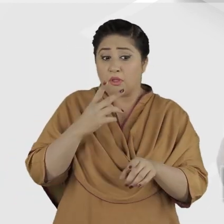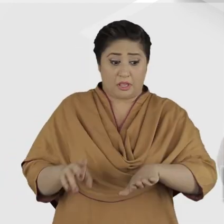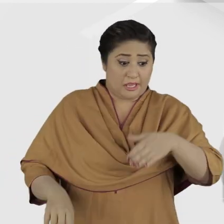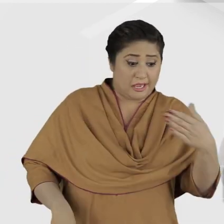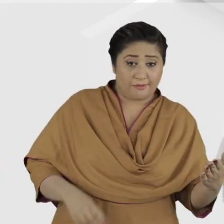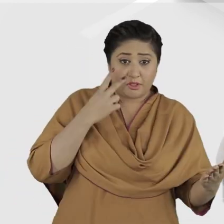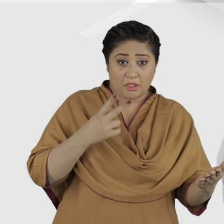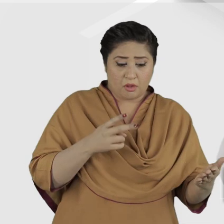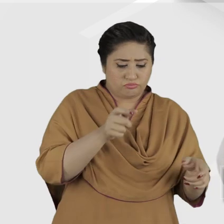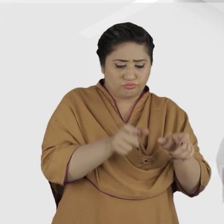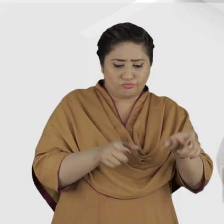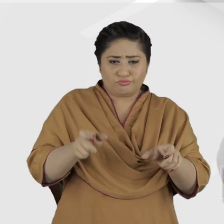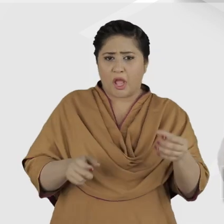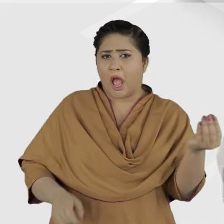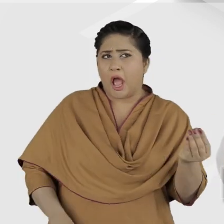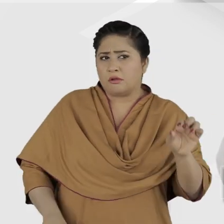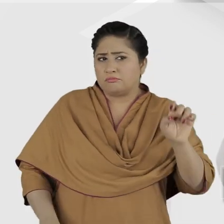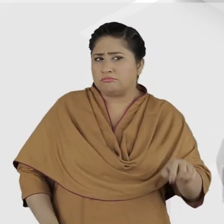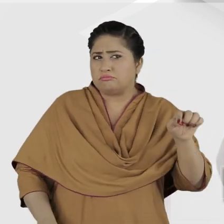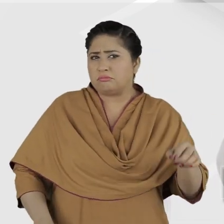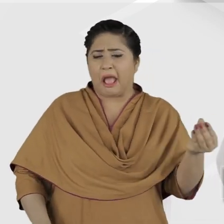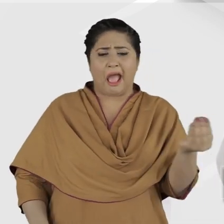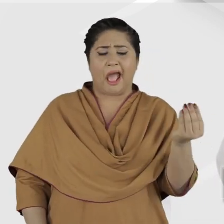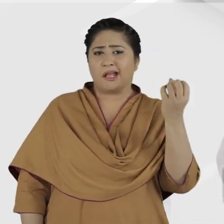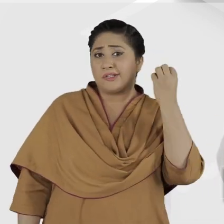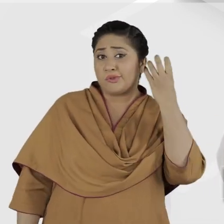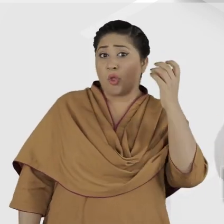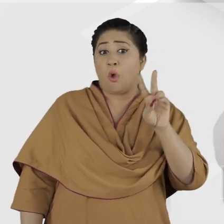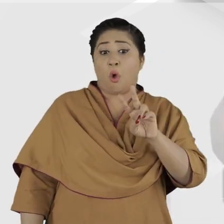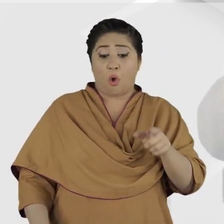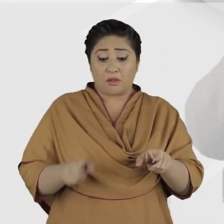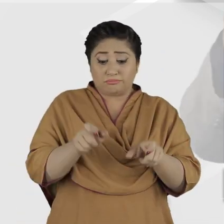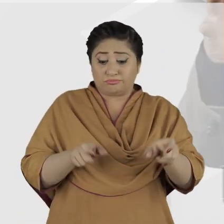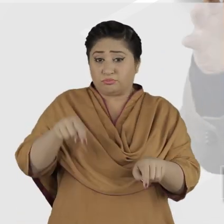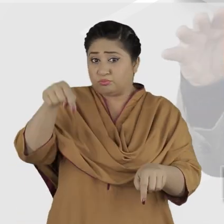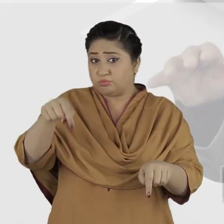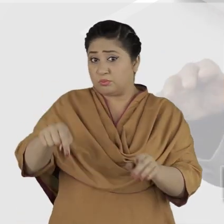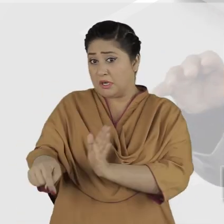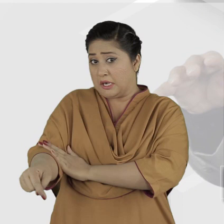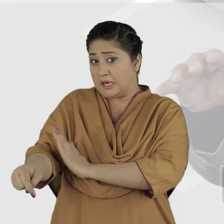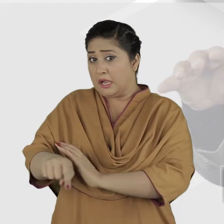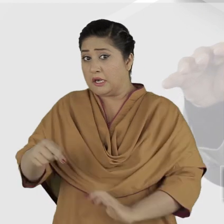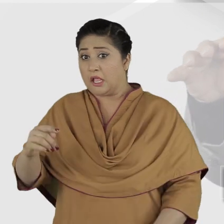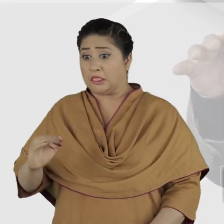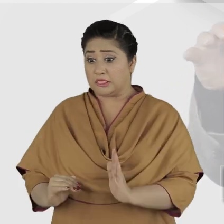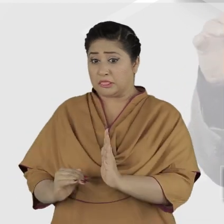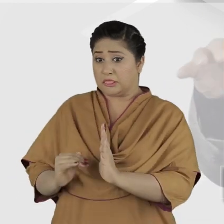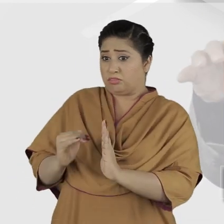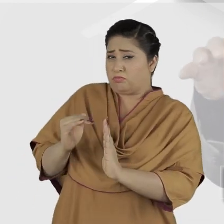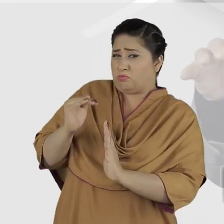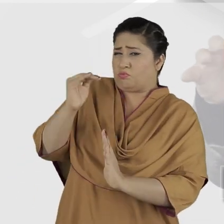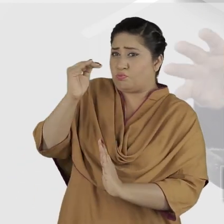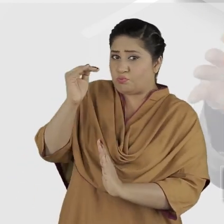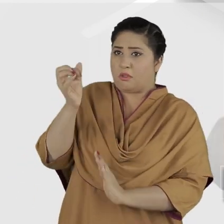the notes on the left-hand side are low and easy to hear, whereas the keys on the far right side are very